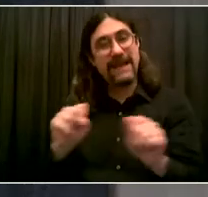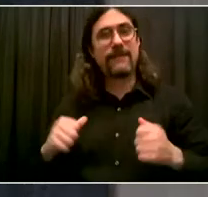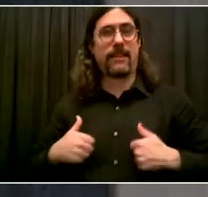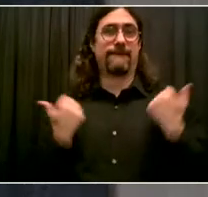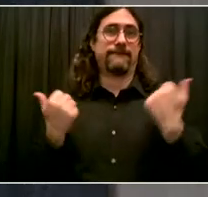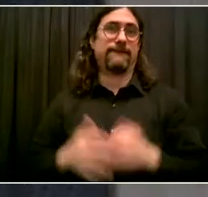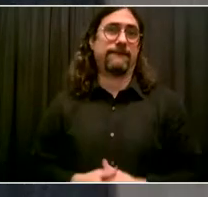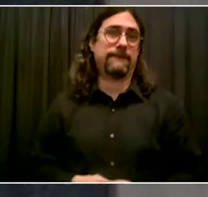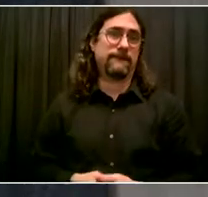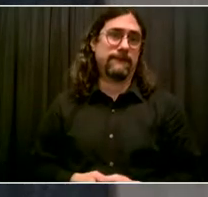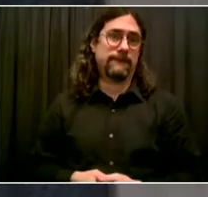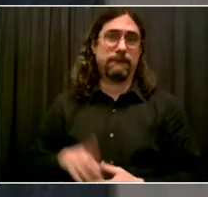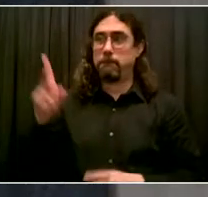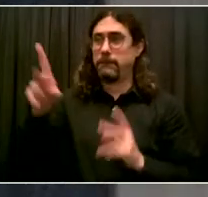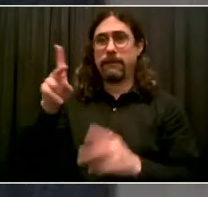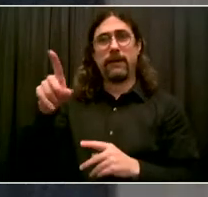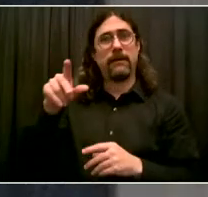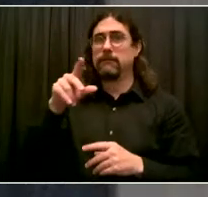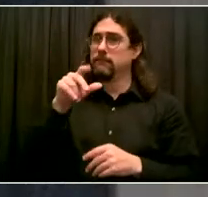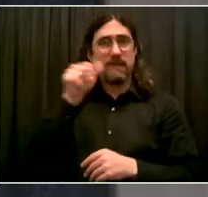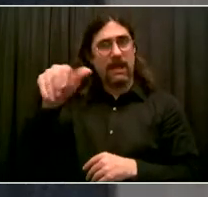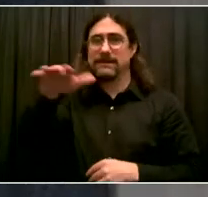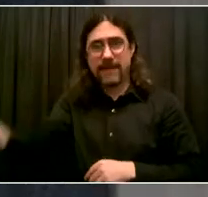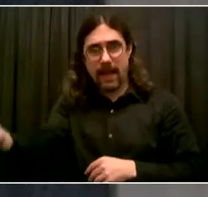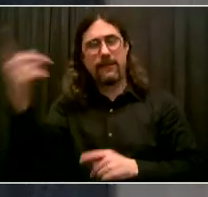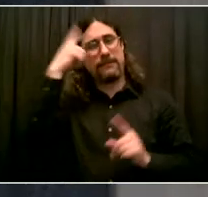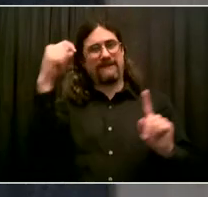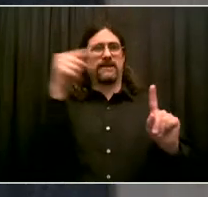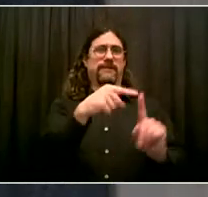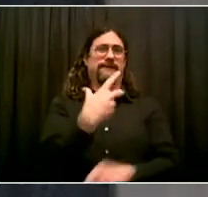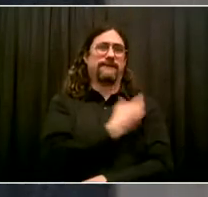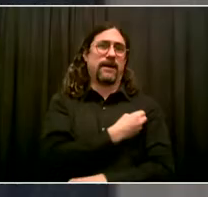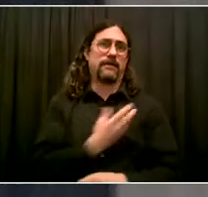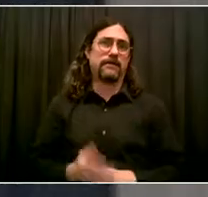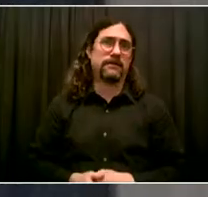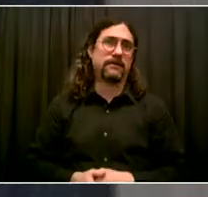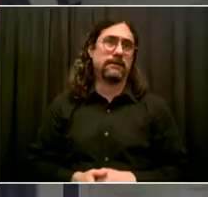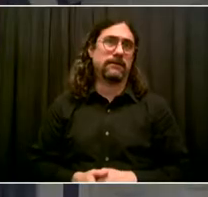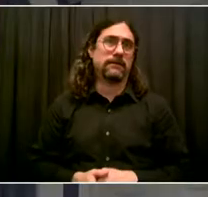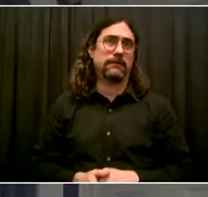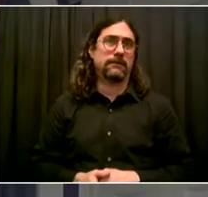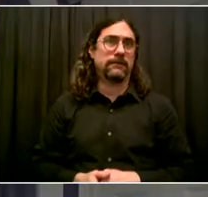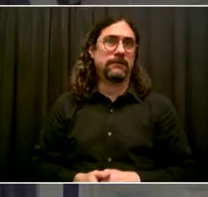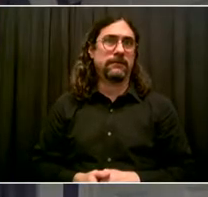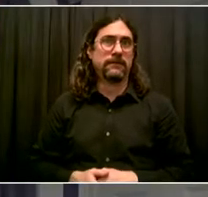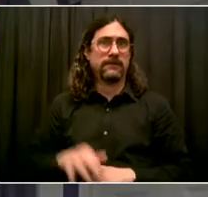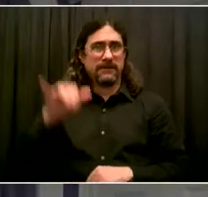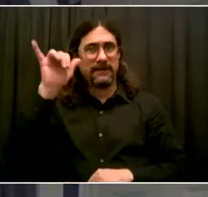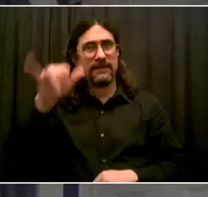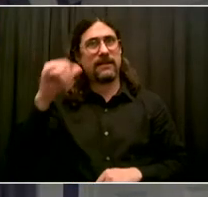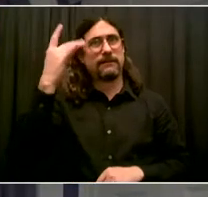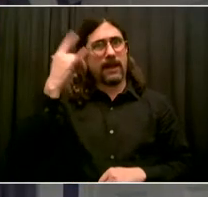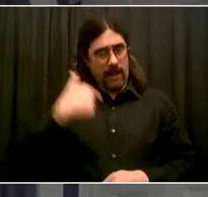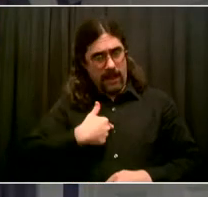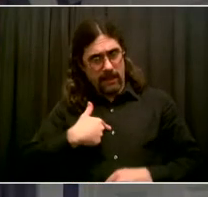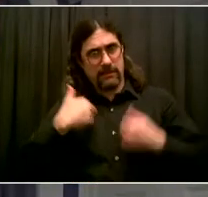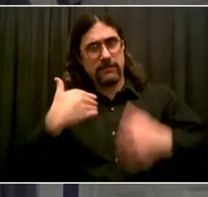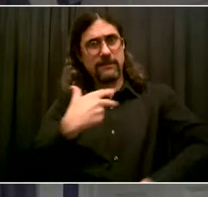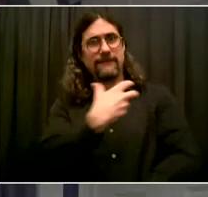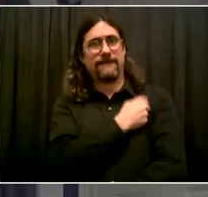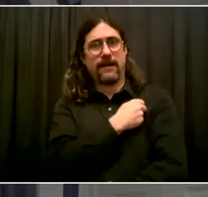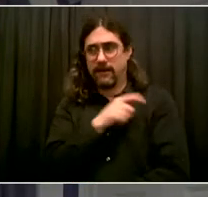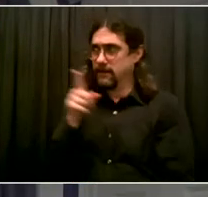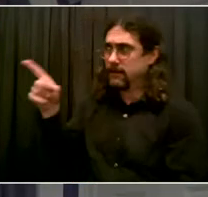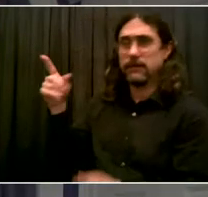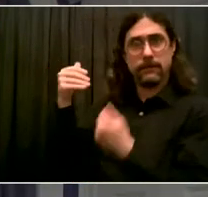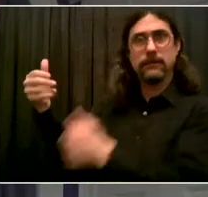get vaccinated for ourselves, for our loved ones and for our city. Well said in multiple languages,